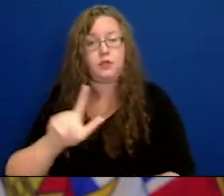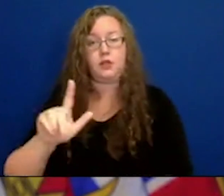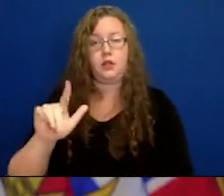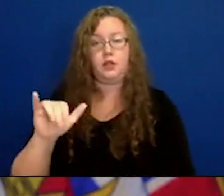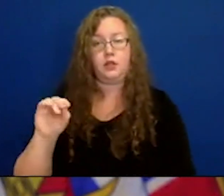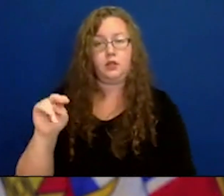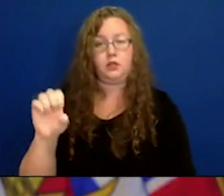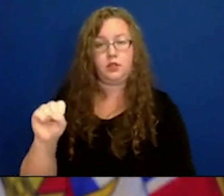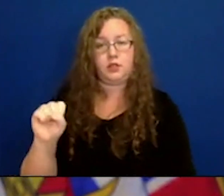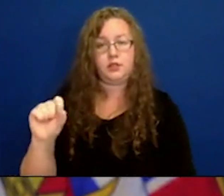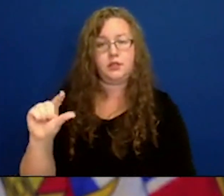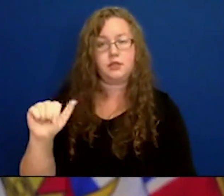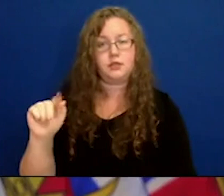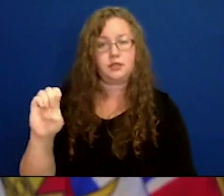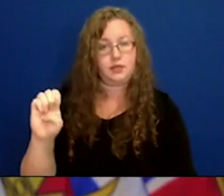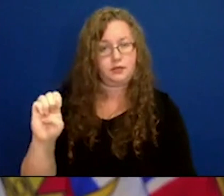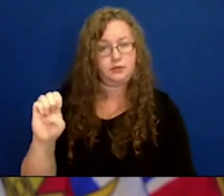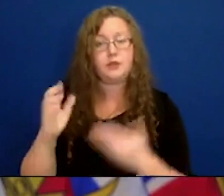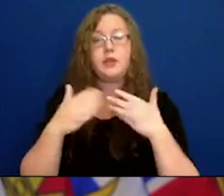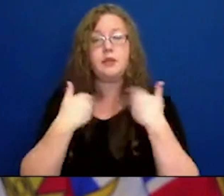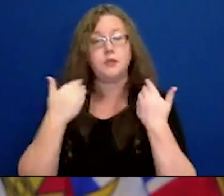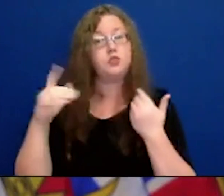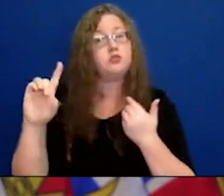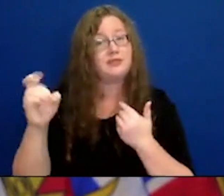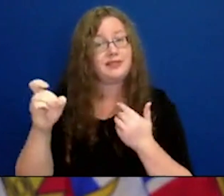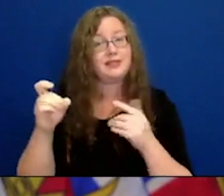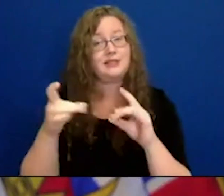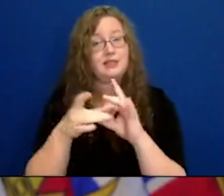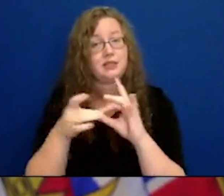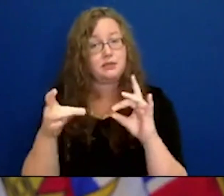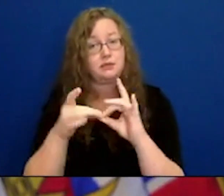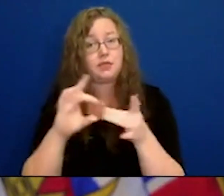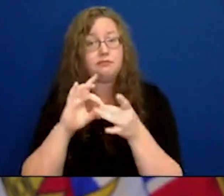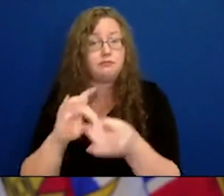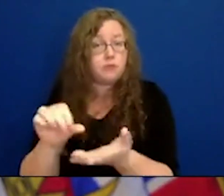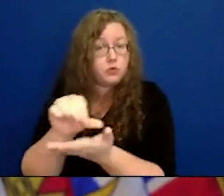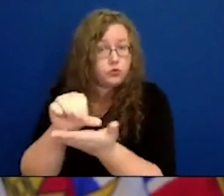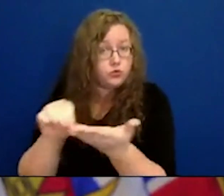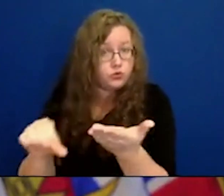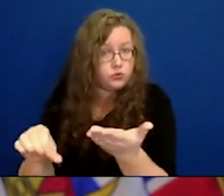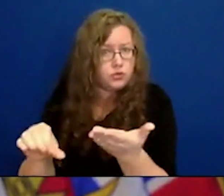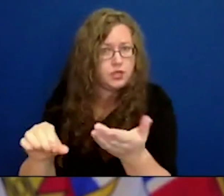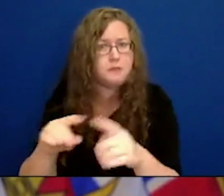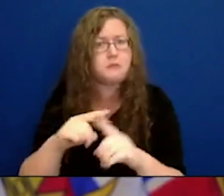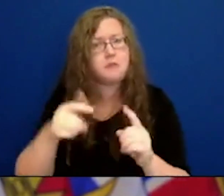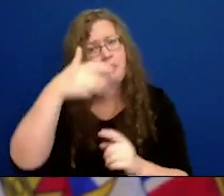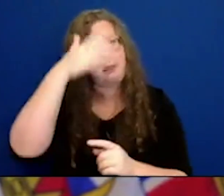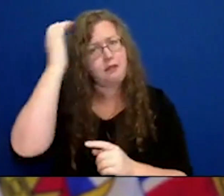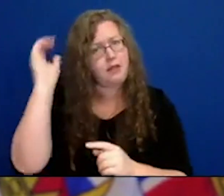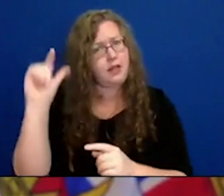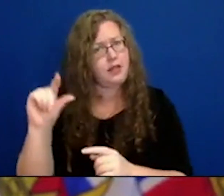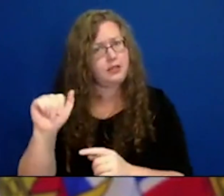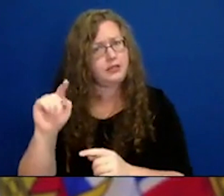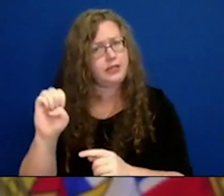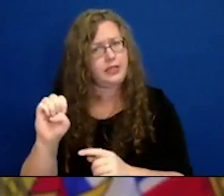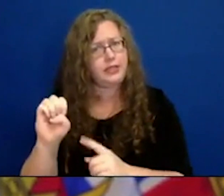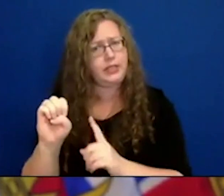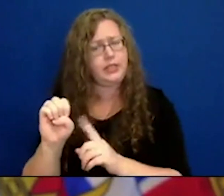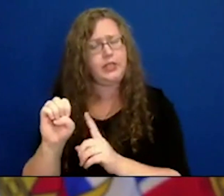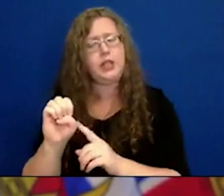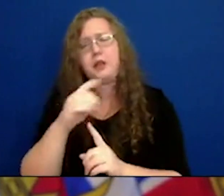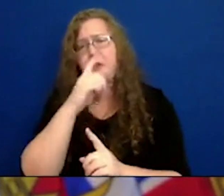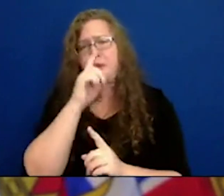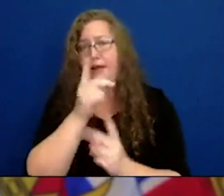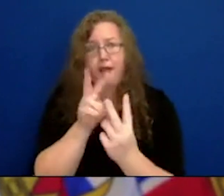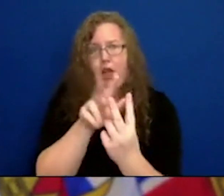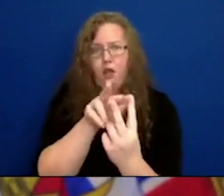Minister Dix mentioned Lionsgate when talking about the surgeries. I'm just wondering if either of you